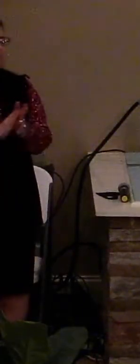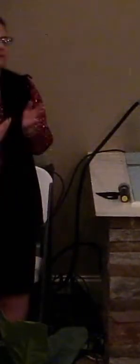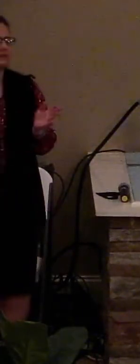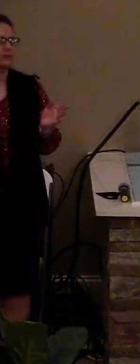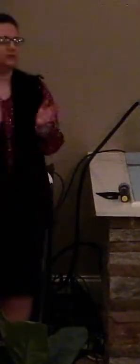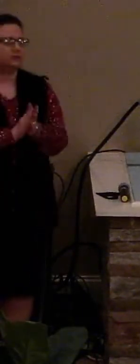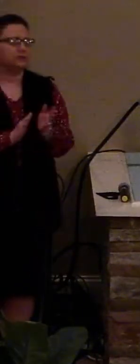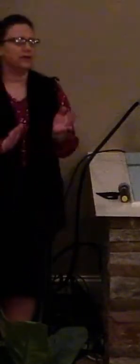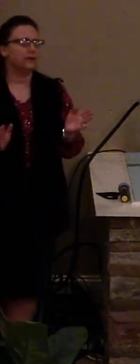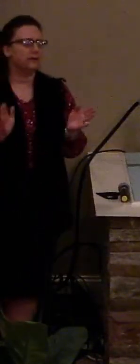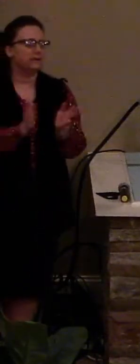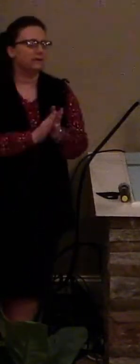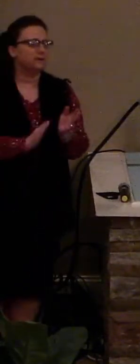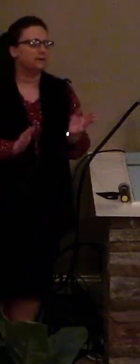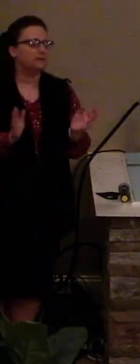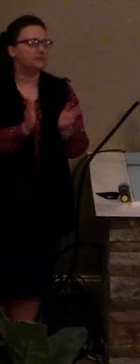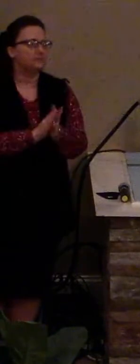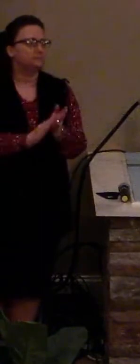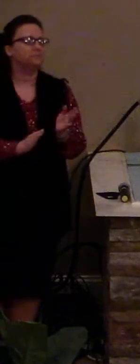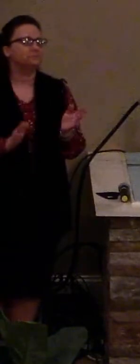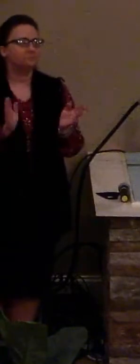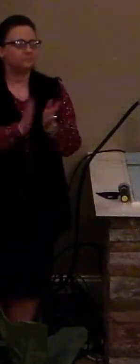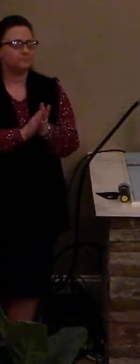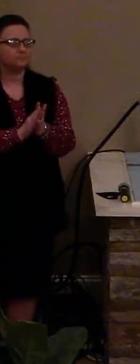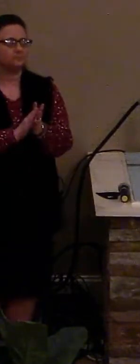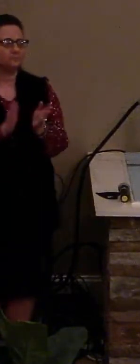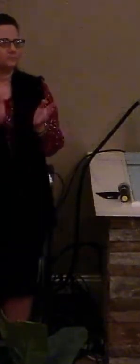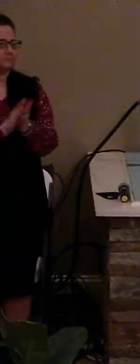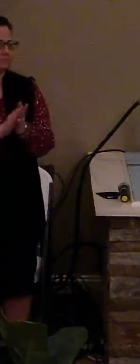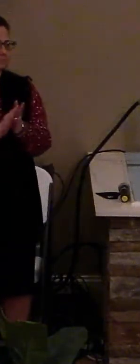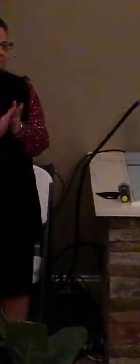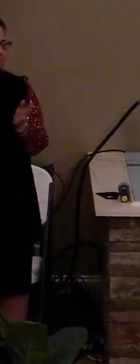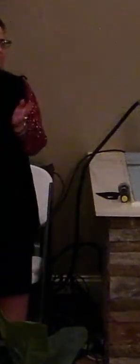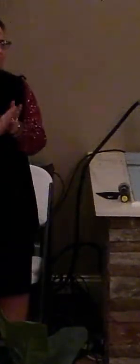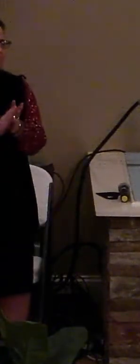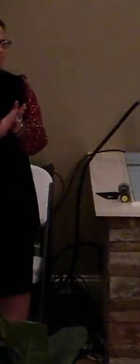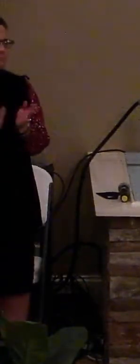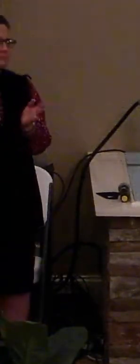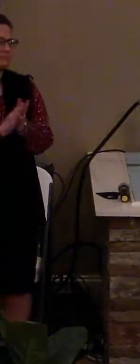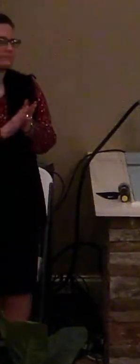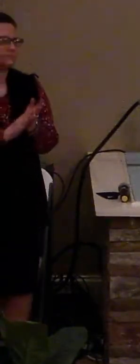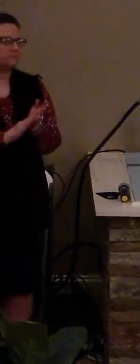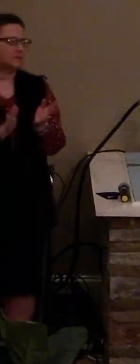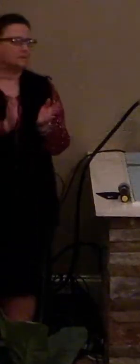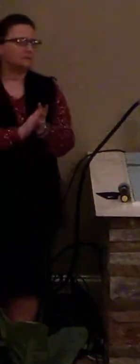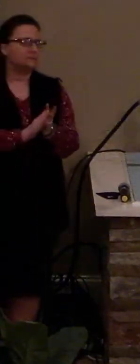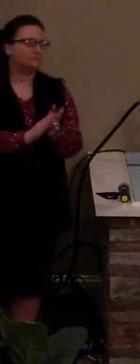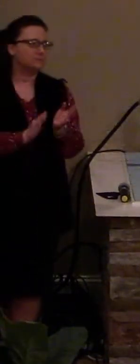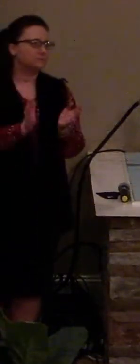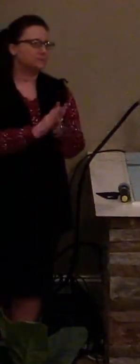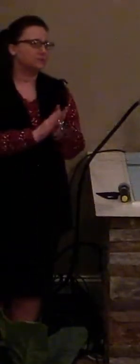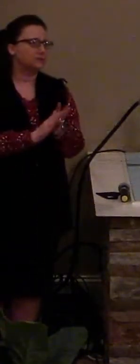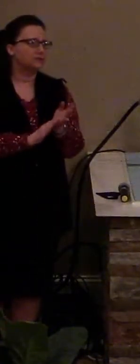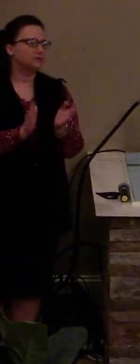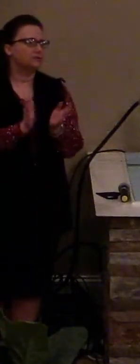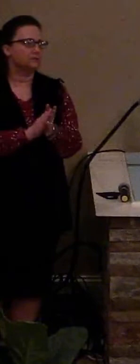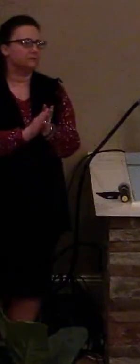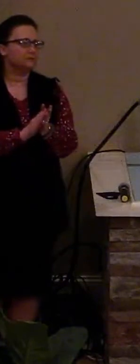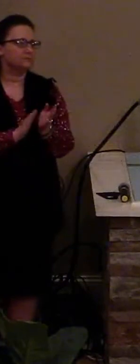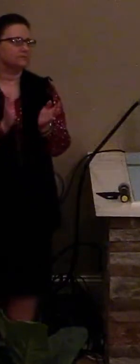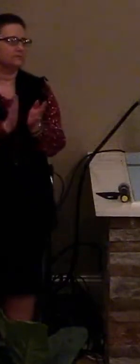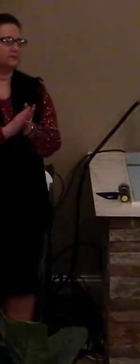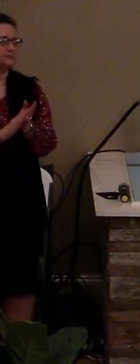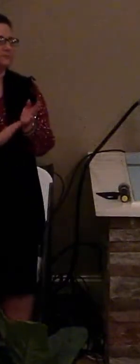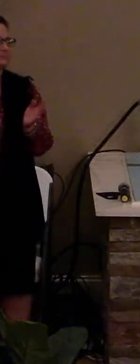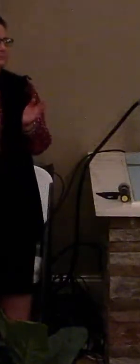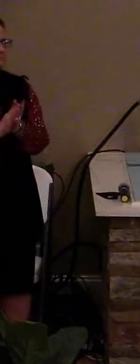nothing for my journey now. We call for everything that's got a